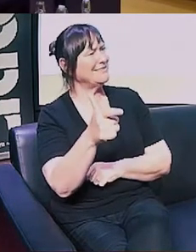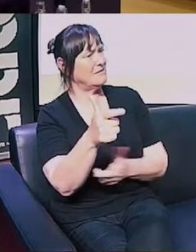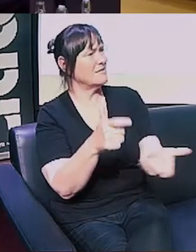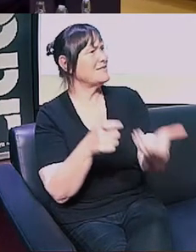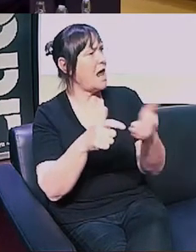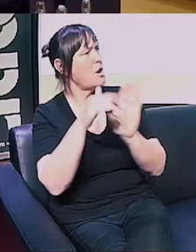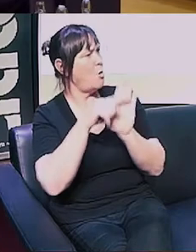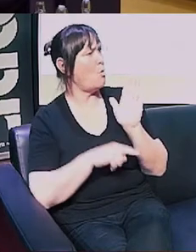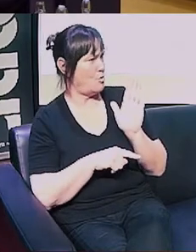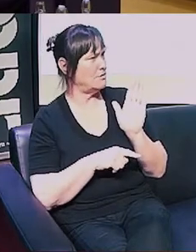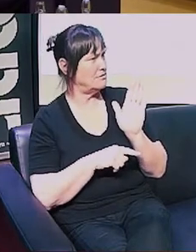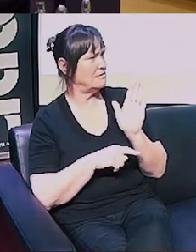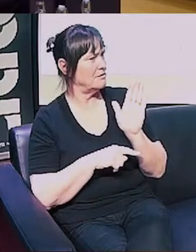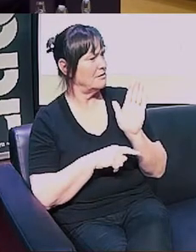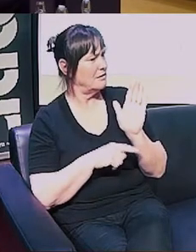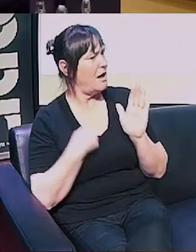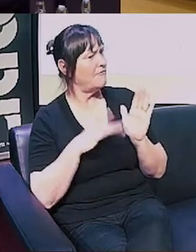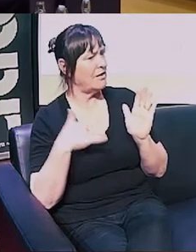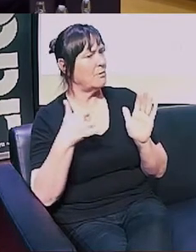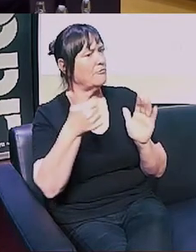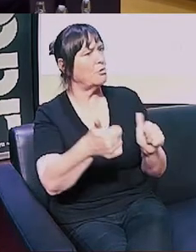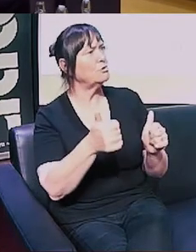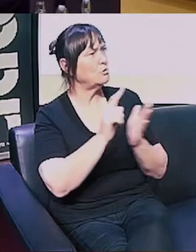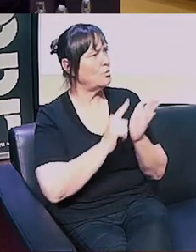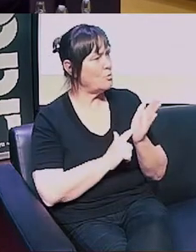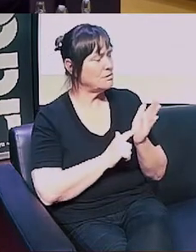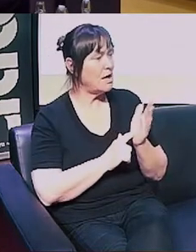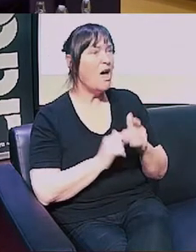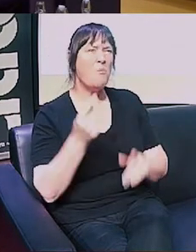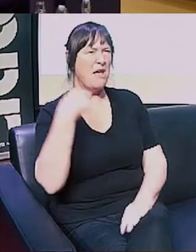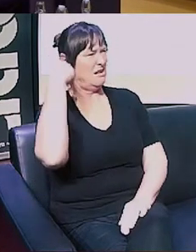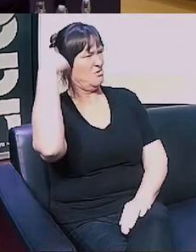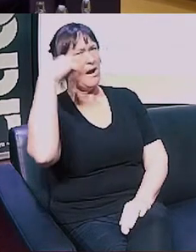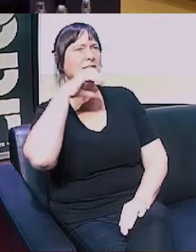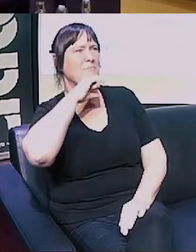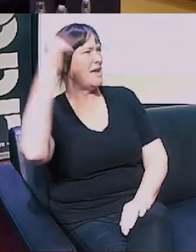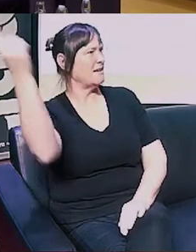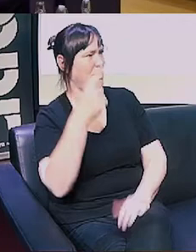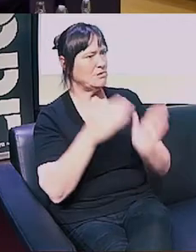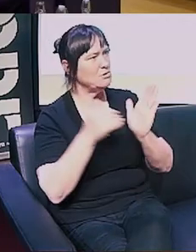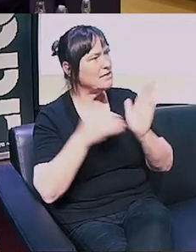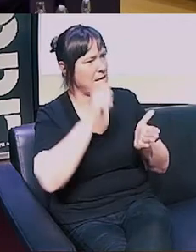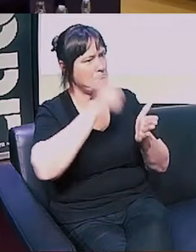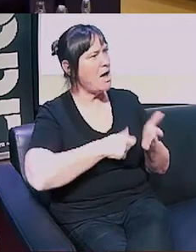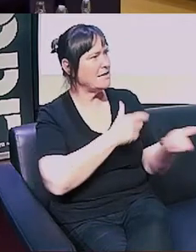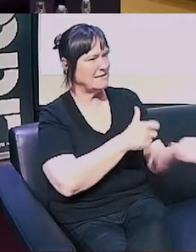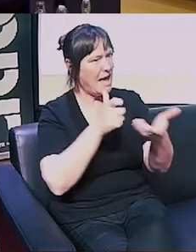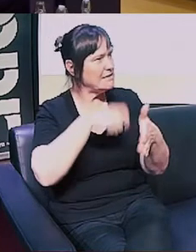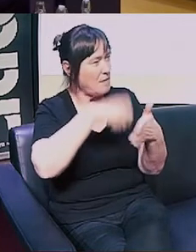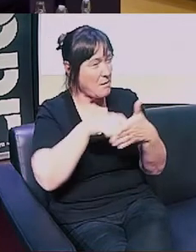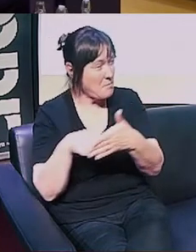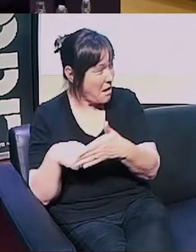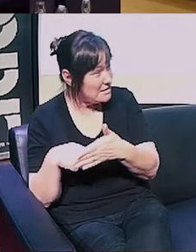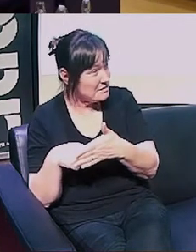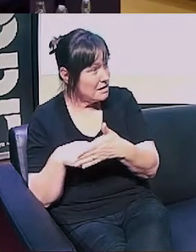person that comes from overseas and the police fail their already mandated checks and he gets a hold of a lot of weapons. Not